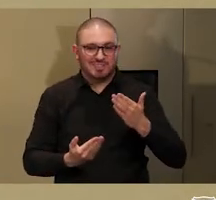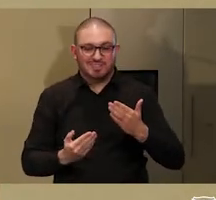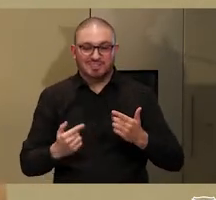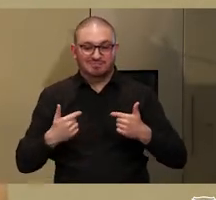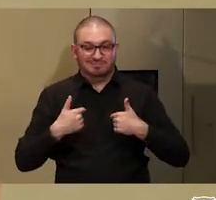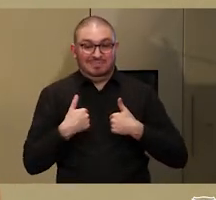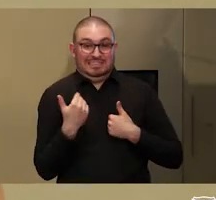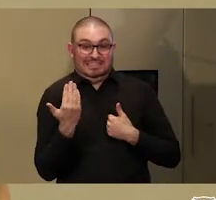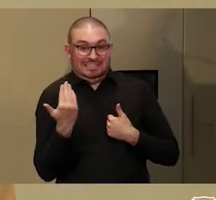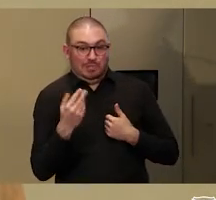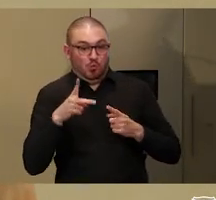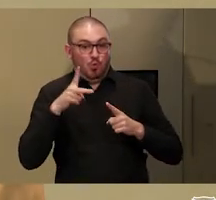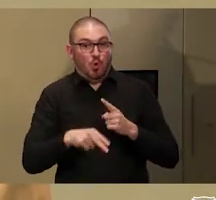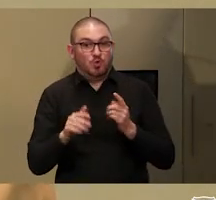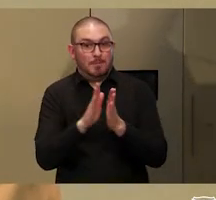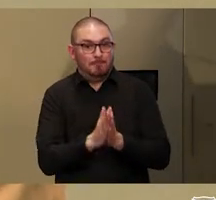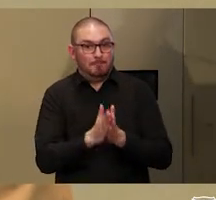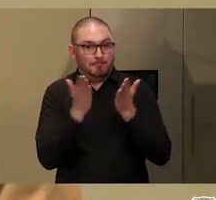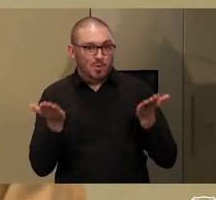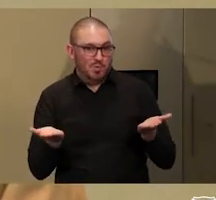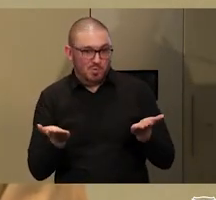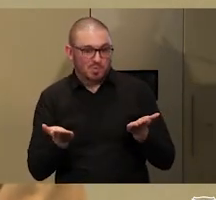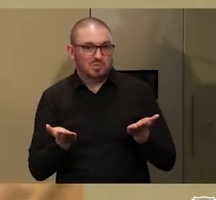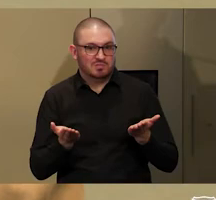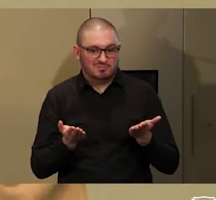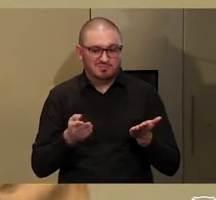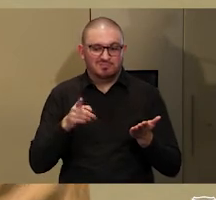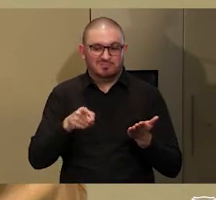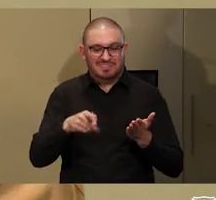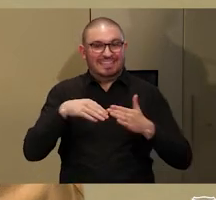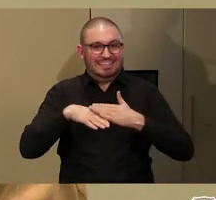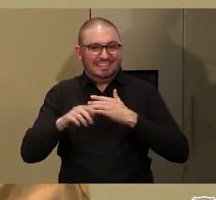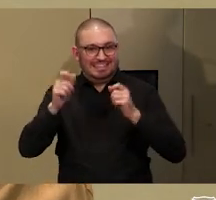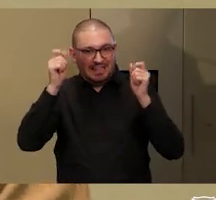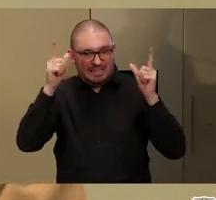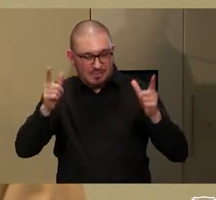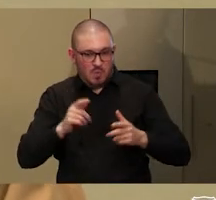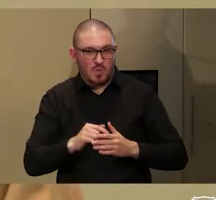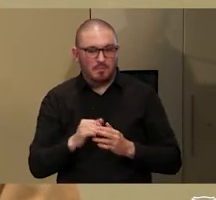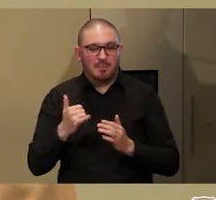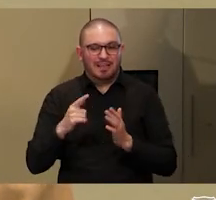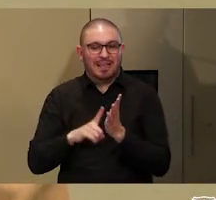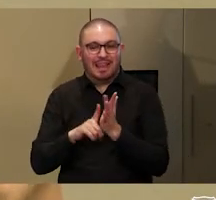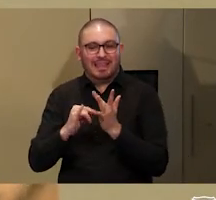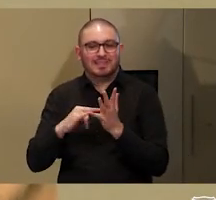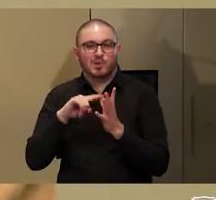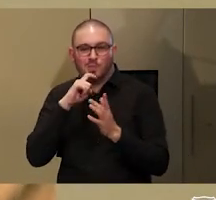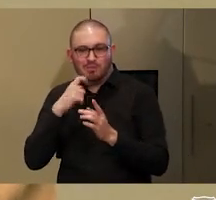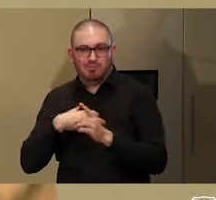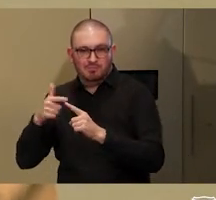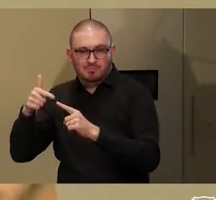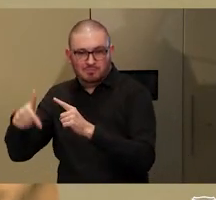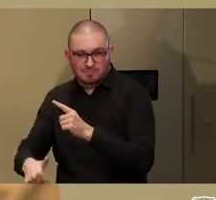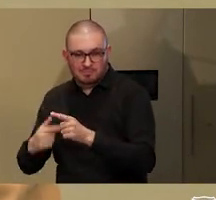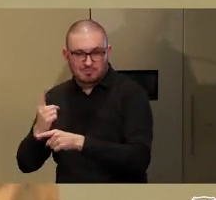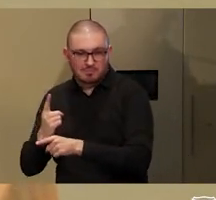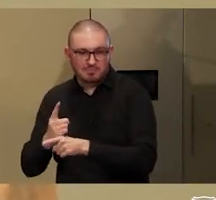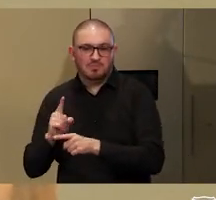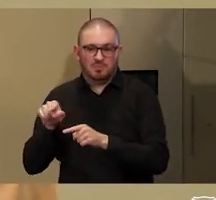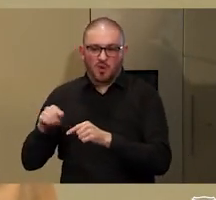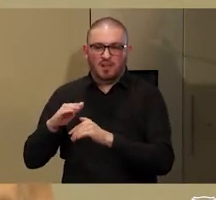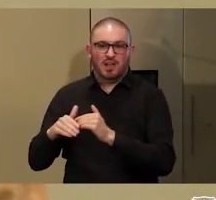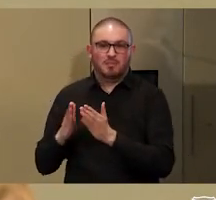recently launched in Dili in Timor-Leste. And I think Lisa may talk a little bit further about that.